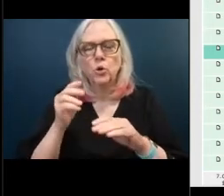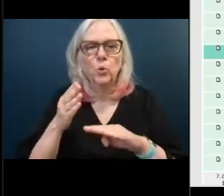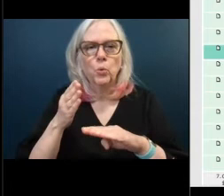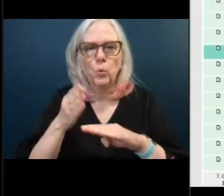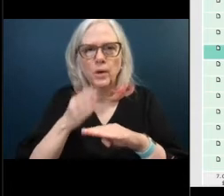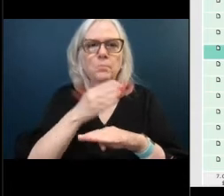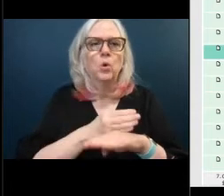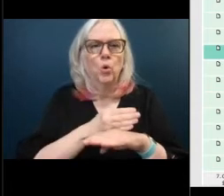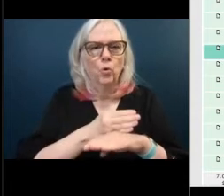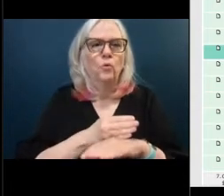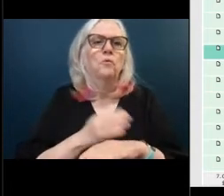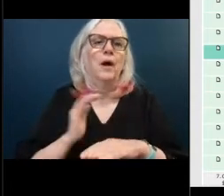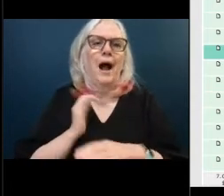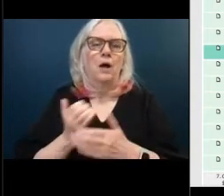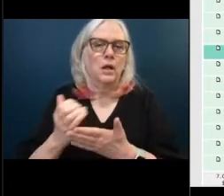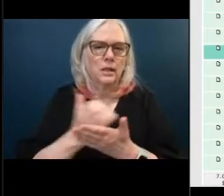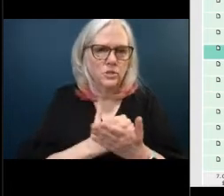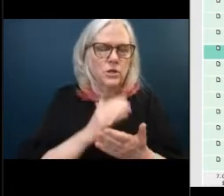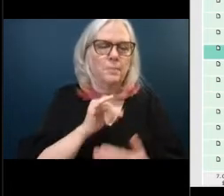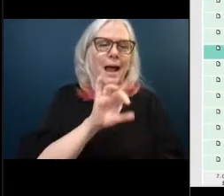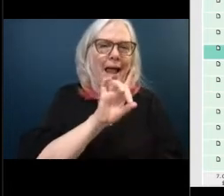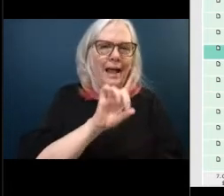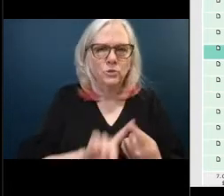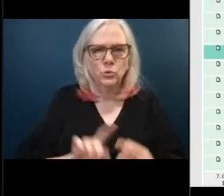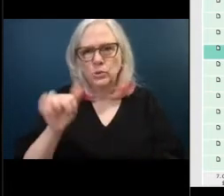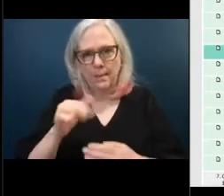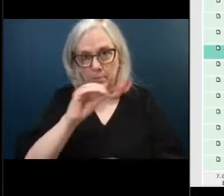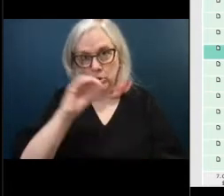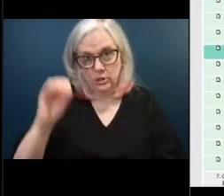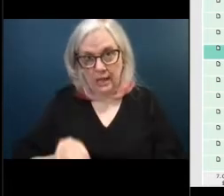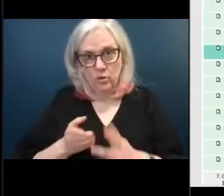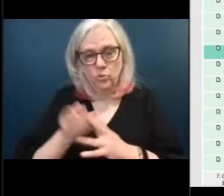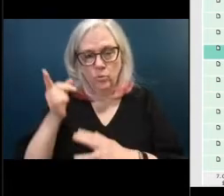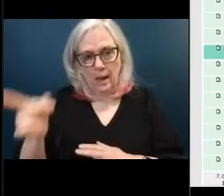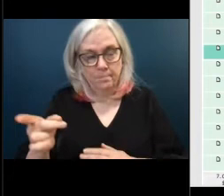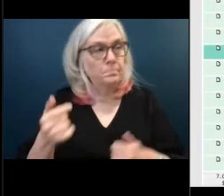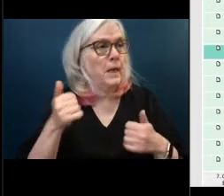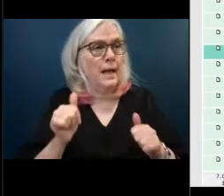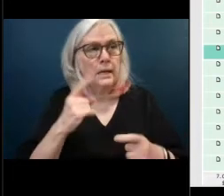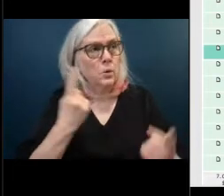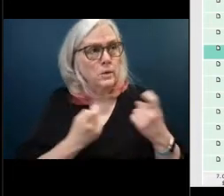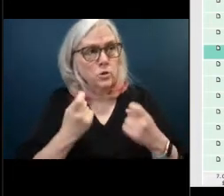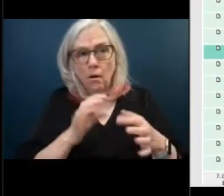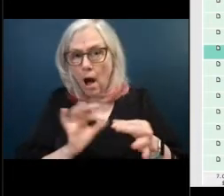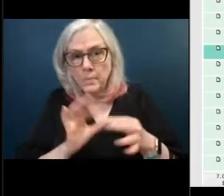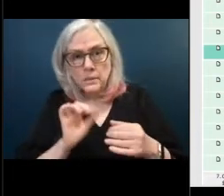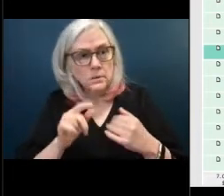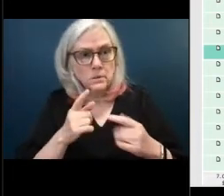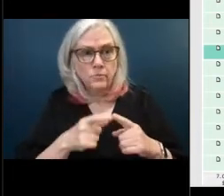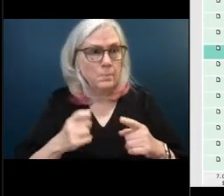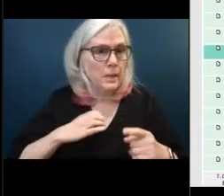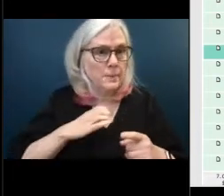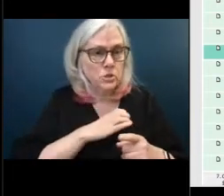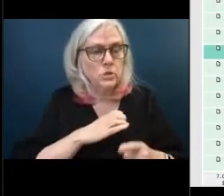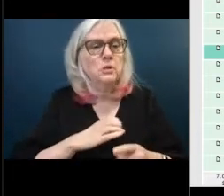percent all right are there any questions or comments from the um from the commission uh commissioner hey you had also pulled this